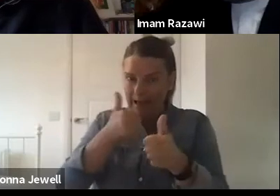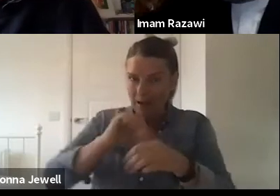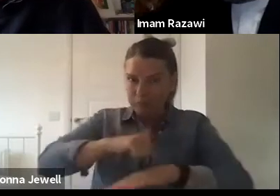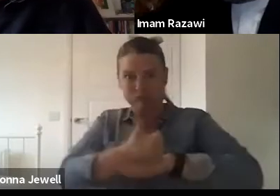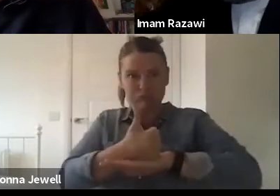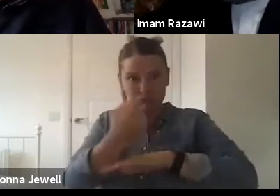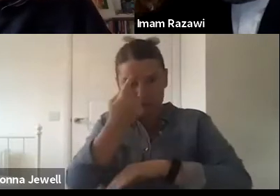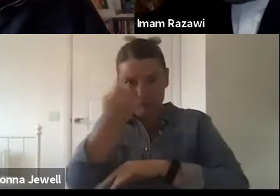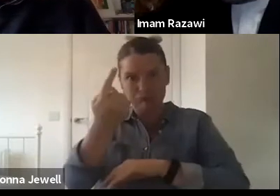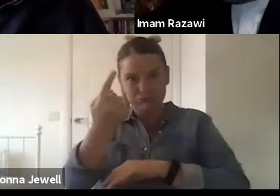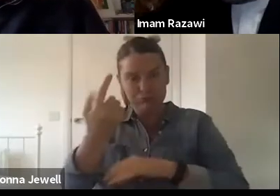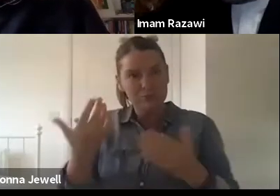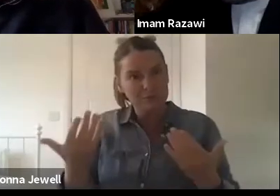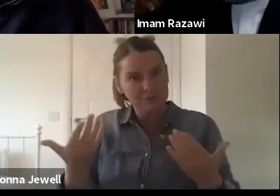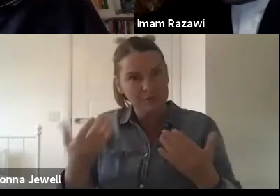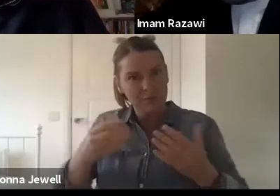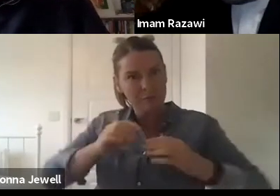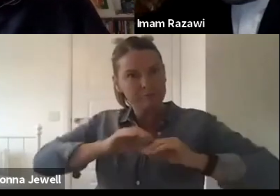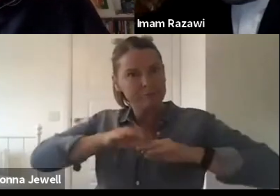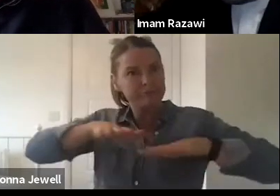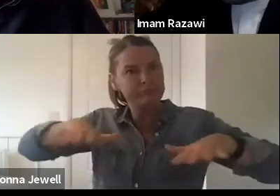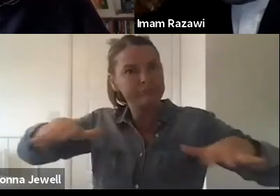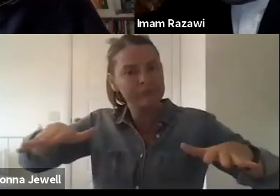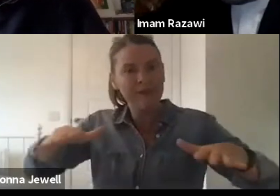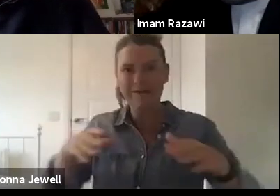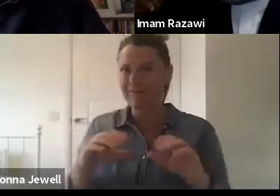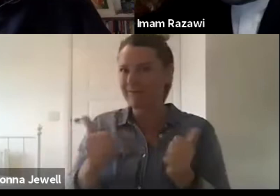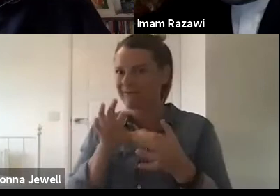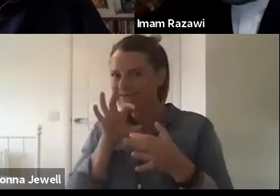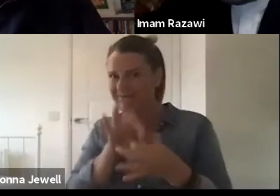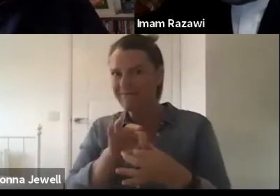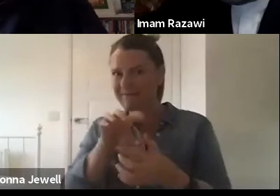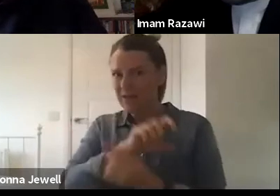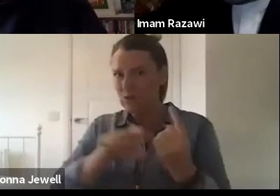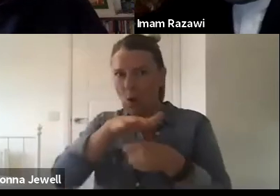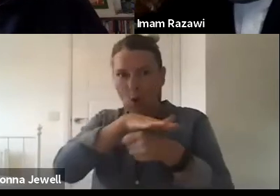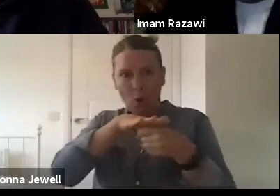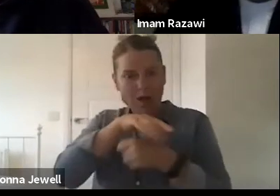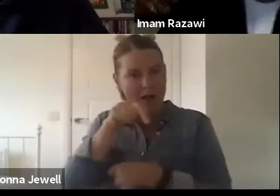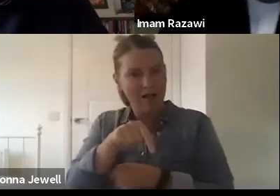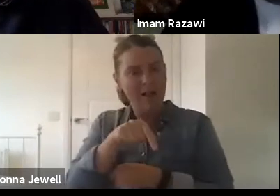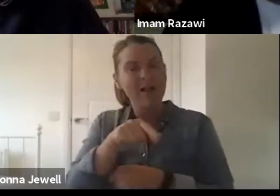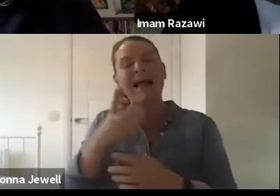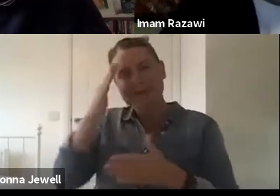use for men more. There are other examples. In terms of the arts and cultural work,